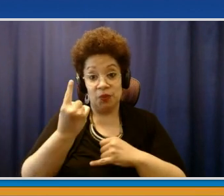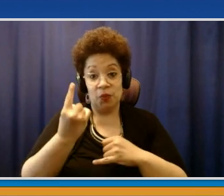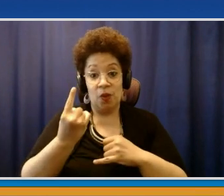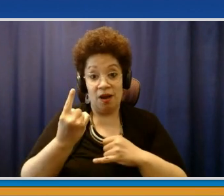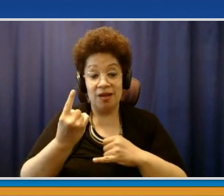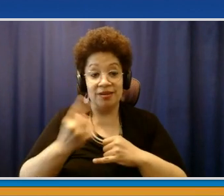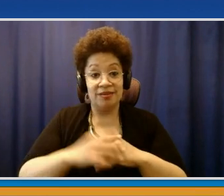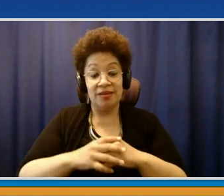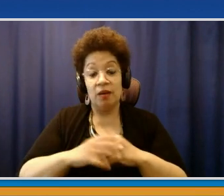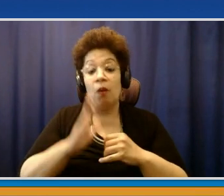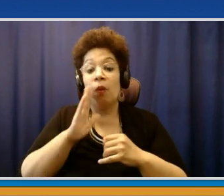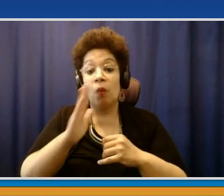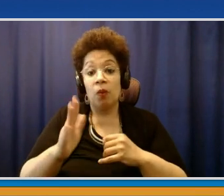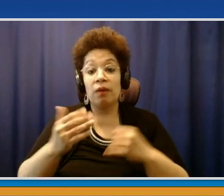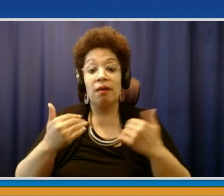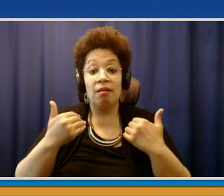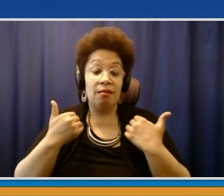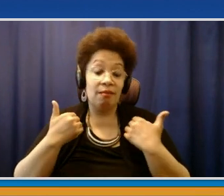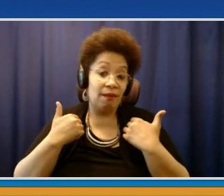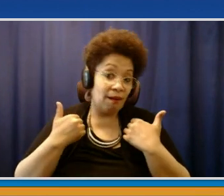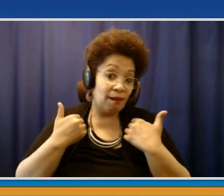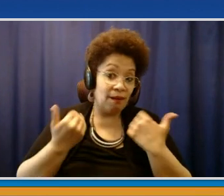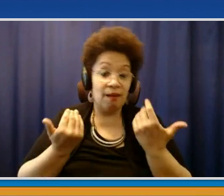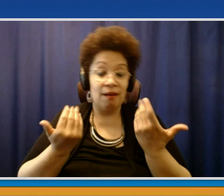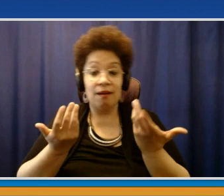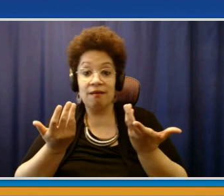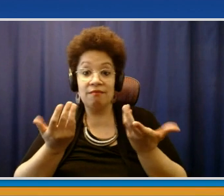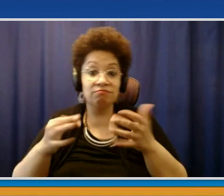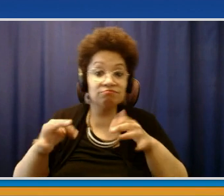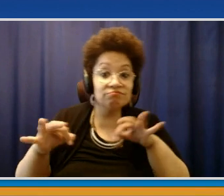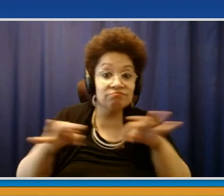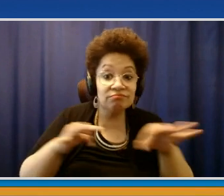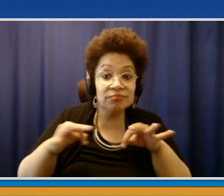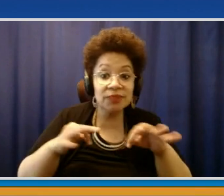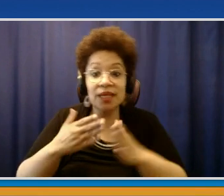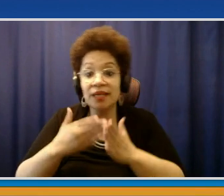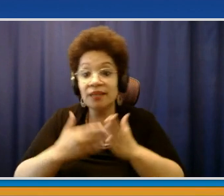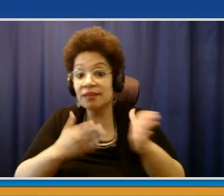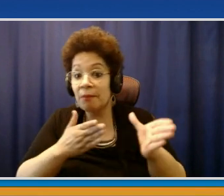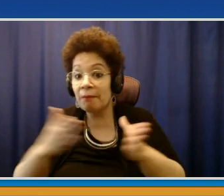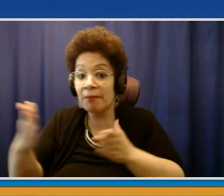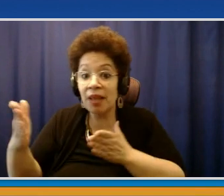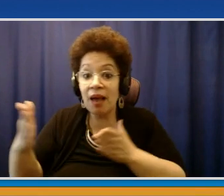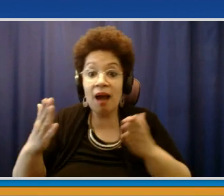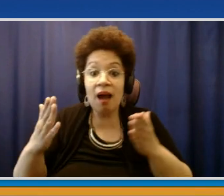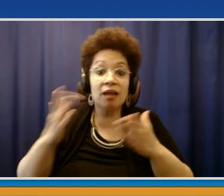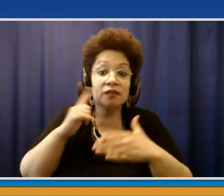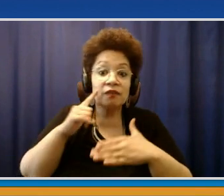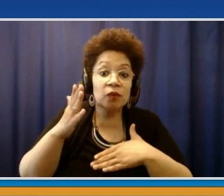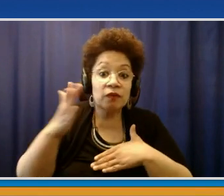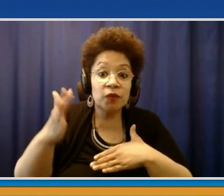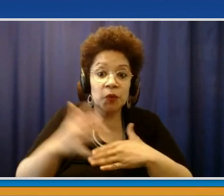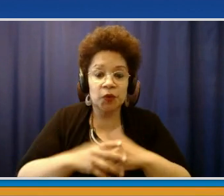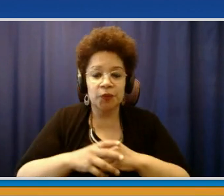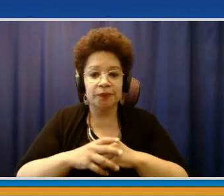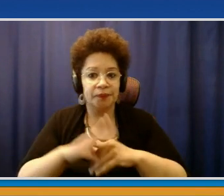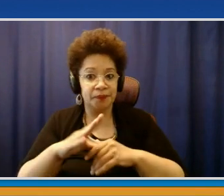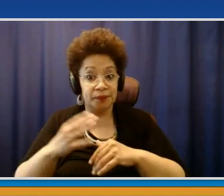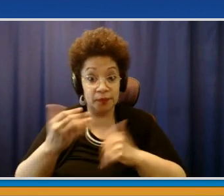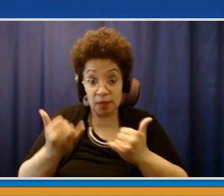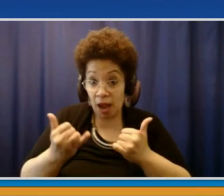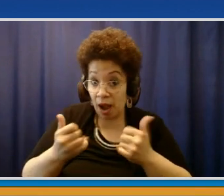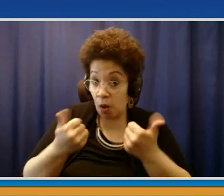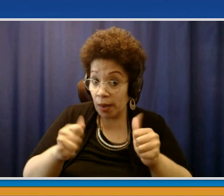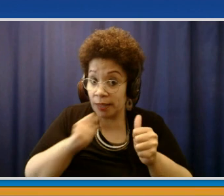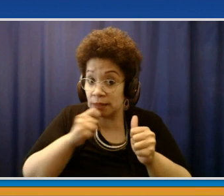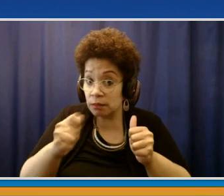and project to the future, whatever the future may hold. I want to check with Kathryn Chaffee, see if we have any questions from press. We have some questions. The first question is